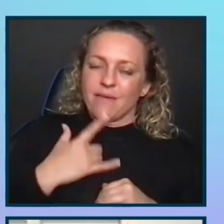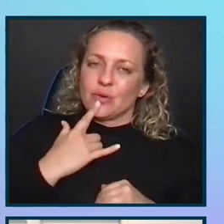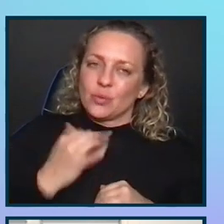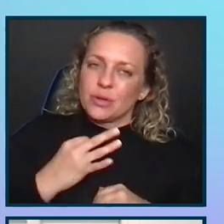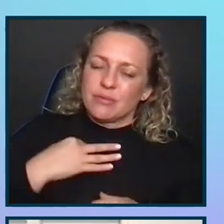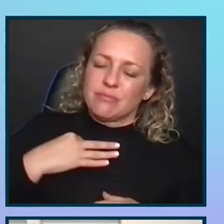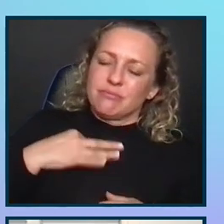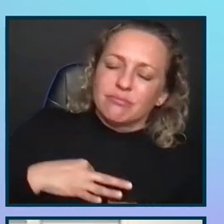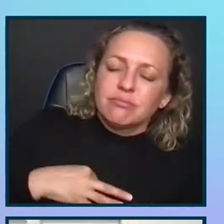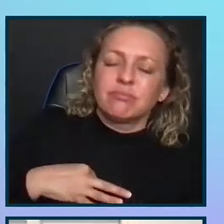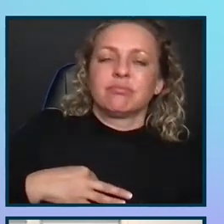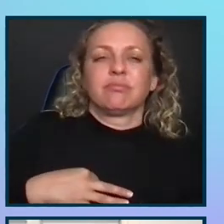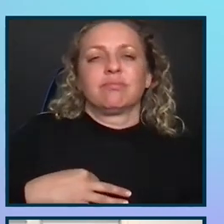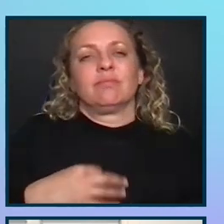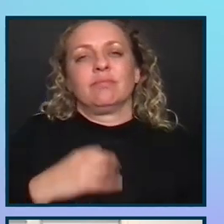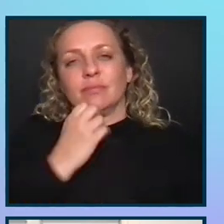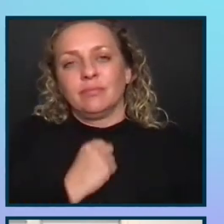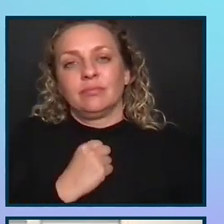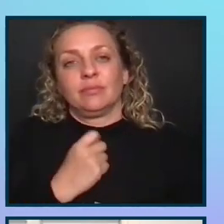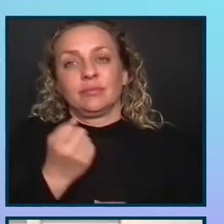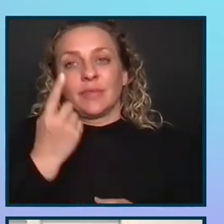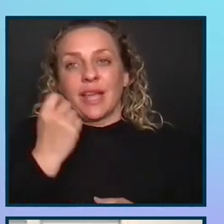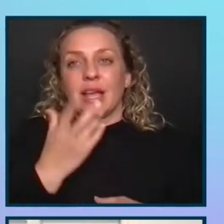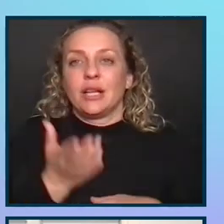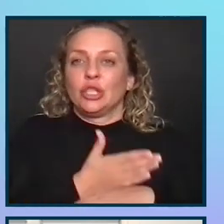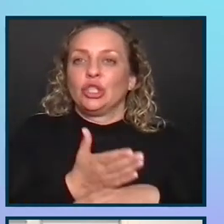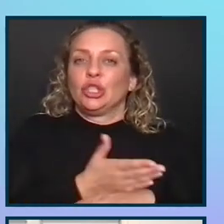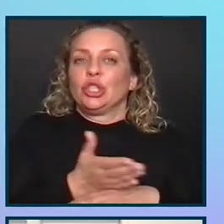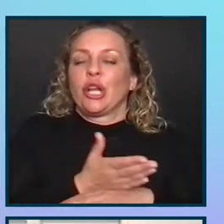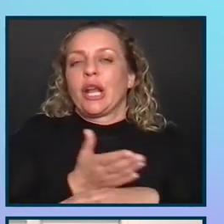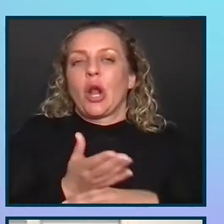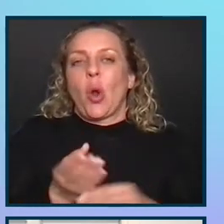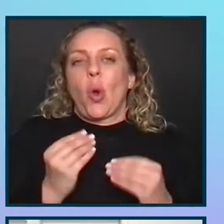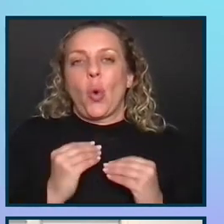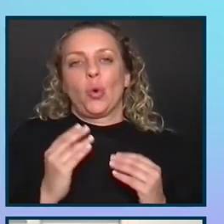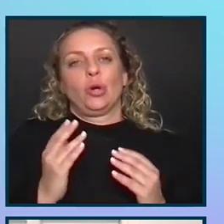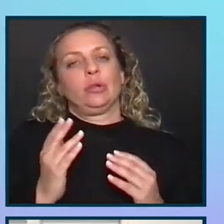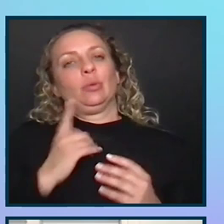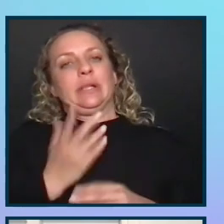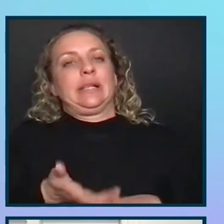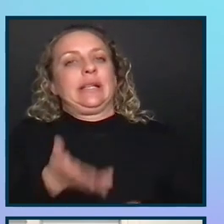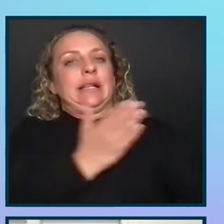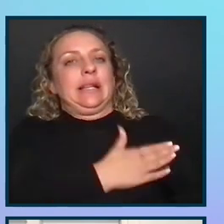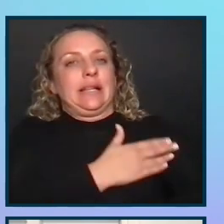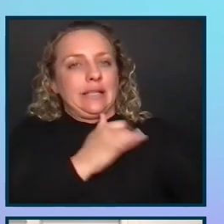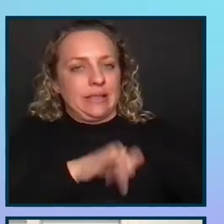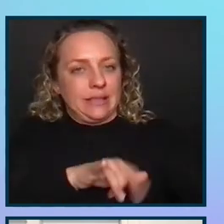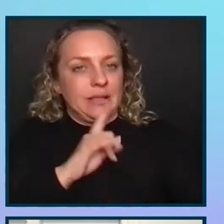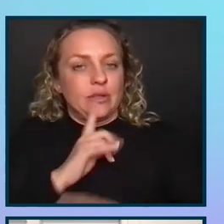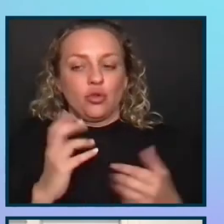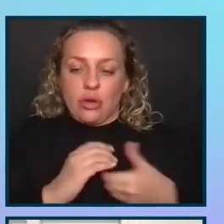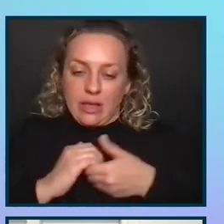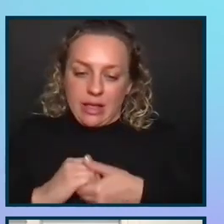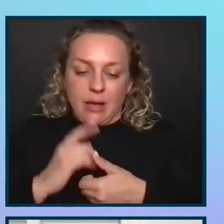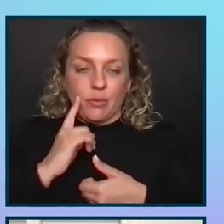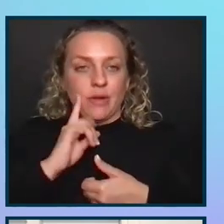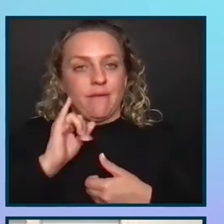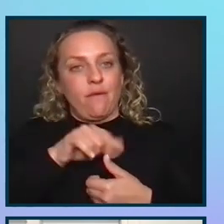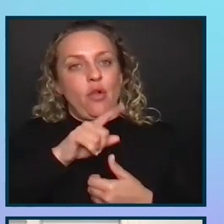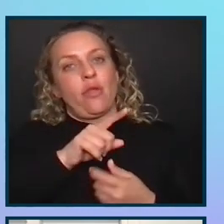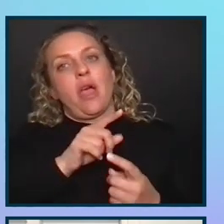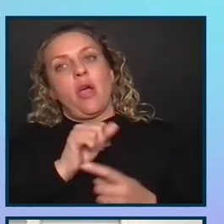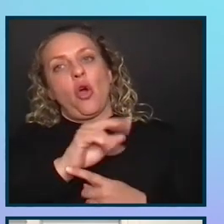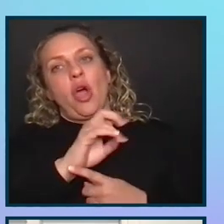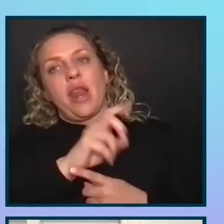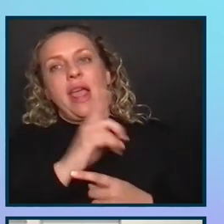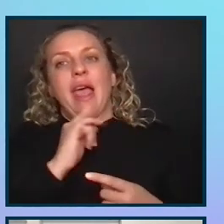so likewise, though, shared ownership does increase velocity. Being able to collaboratively scope for the audit and put